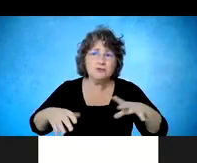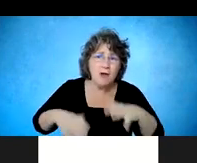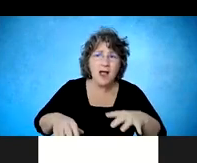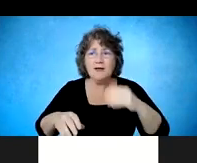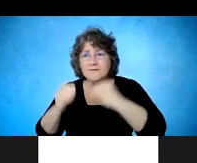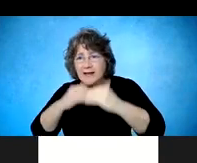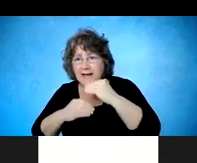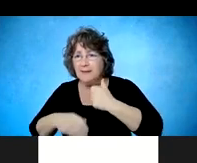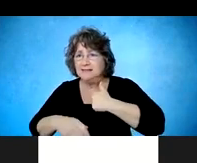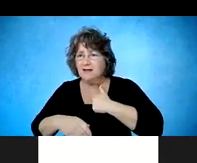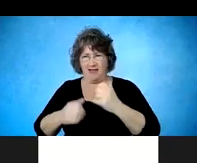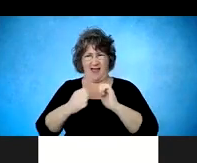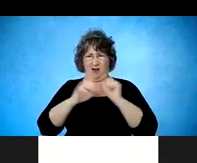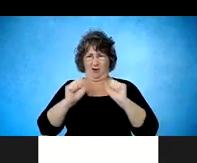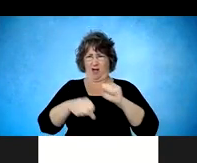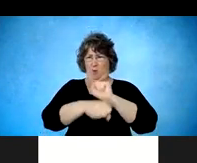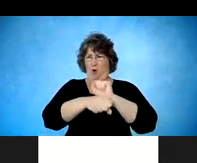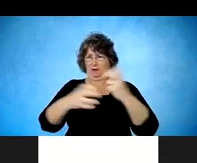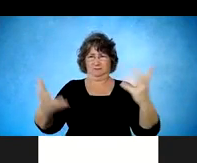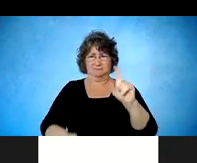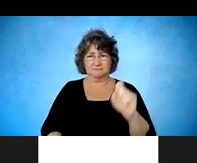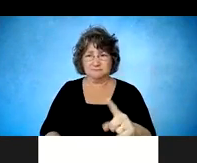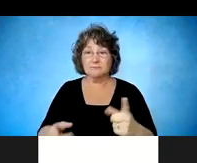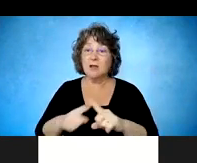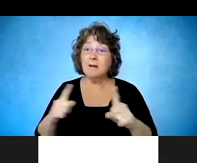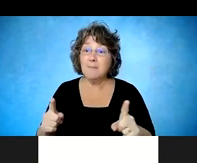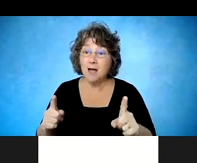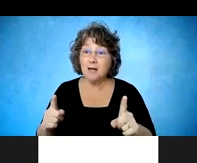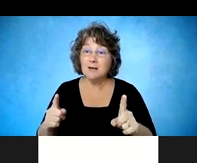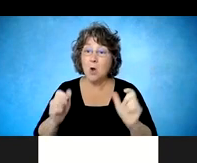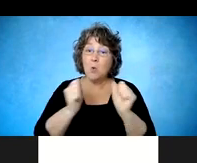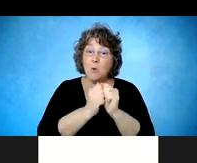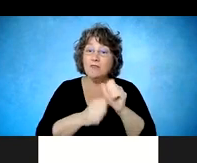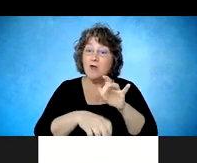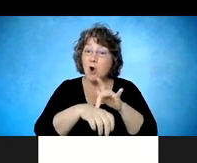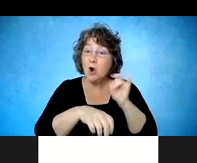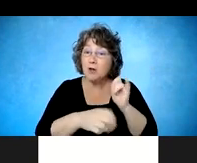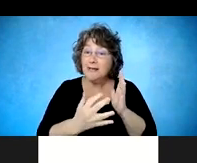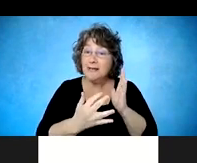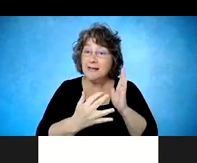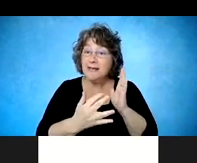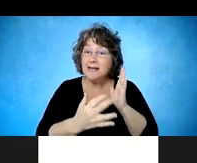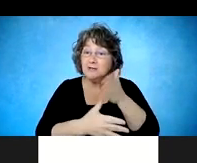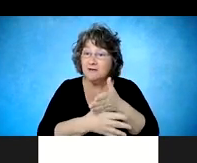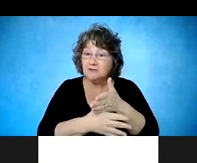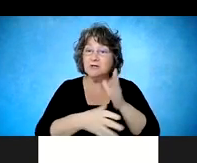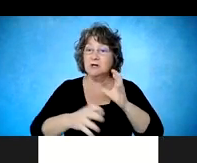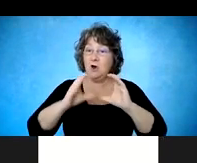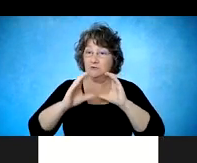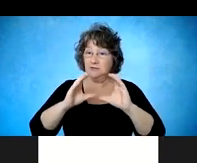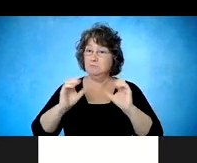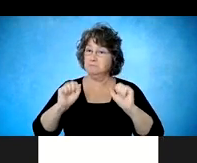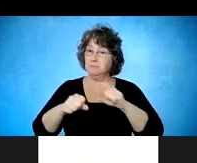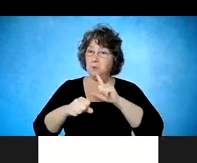to work? But with these early intervention conversations, we're able to start to set the